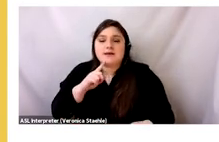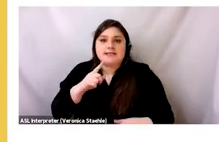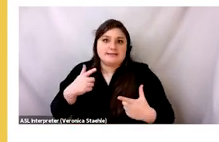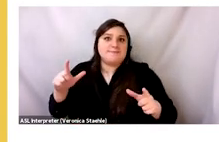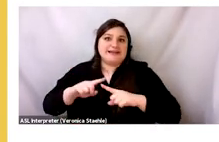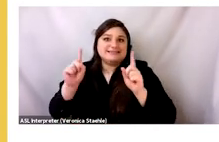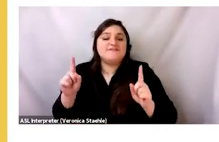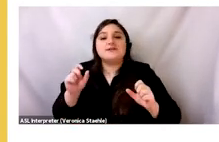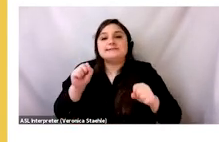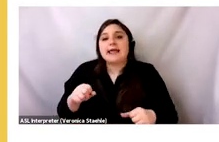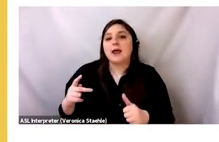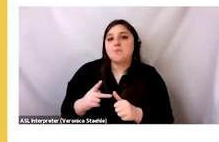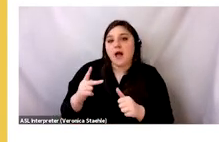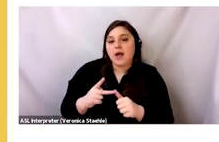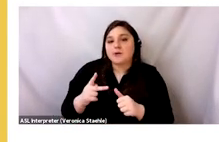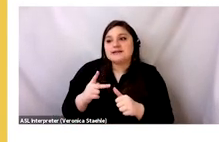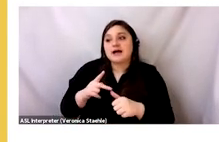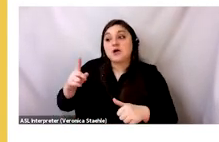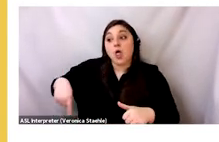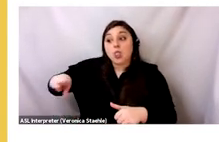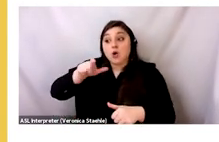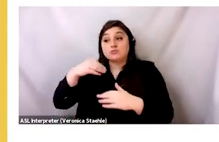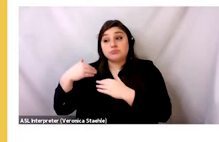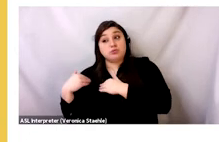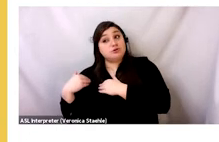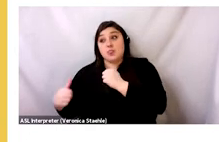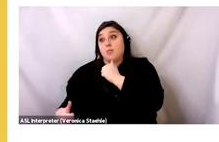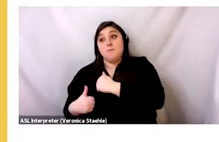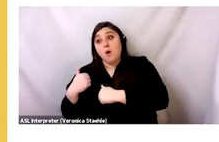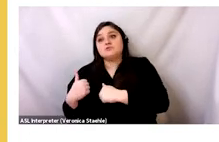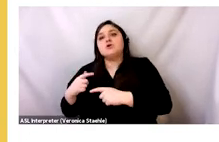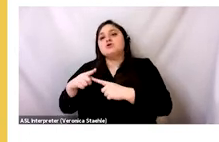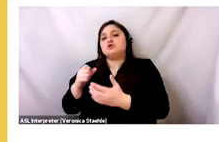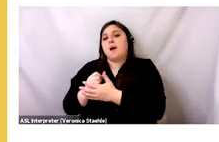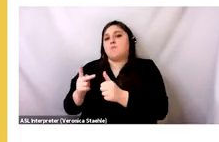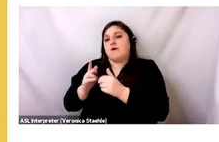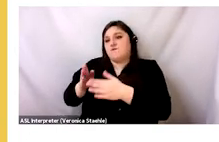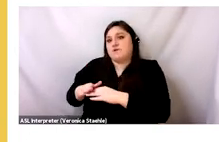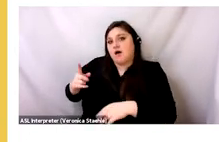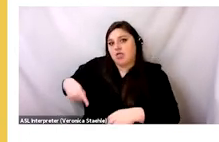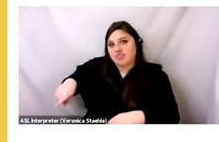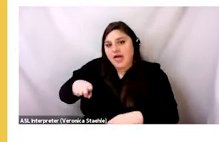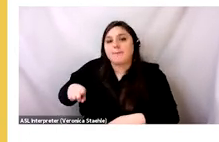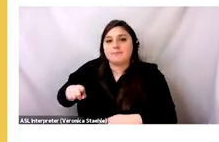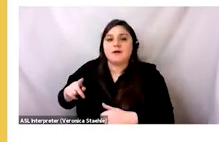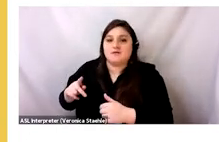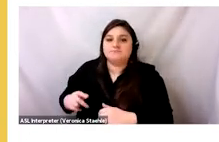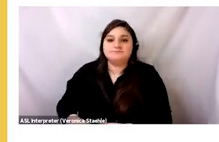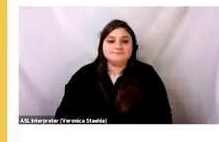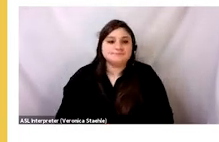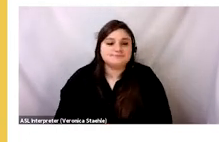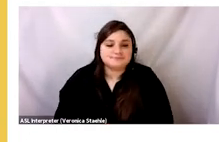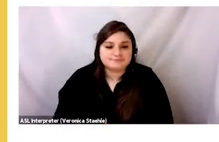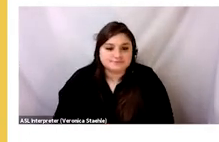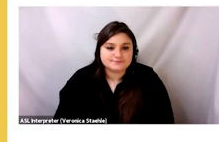A justice-led circular economy will prioritize the prosperity of those who have carried the burden for far too long, the key word